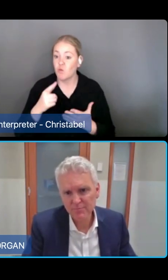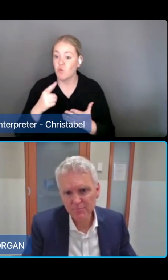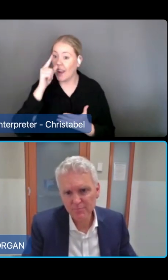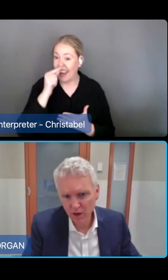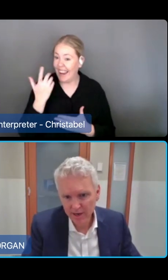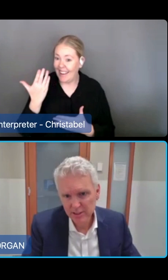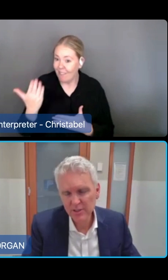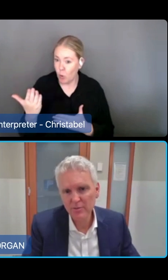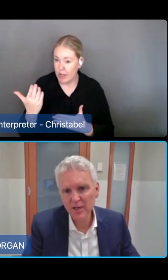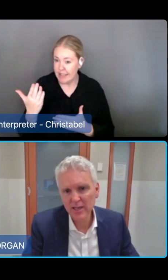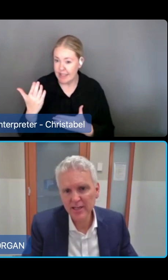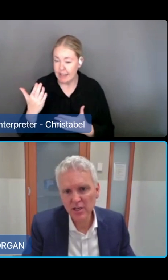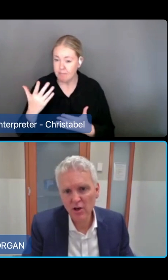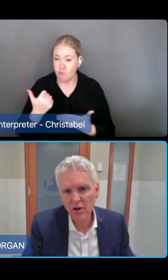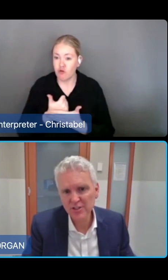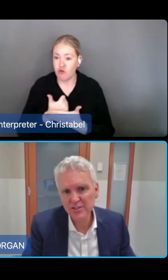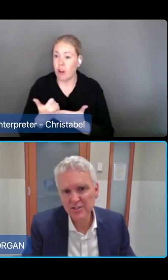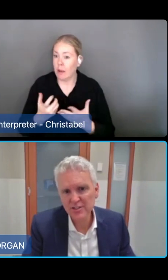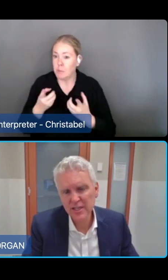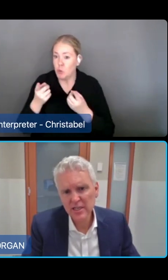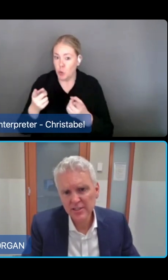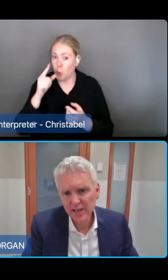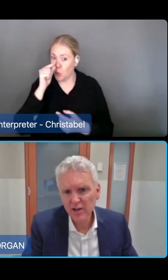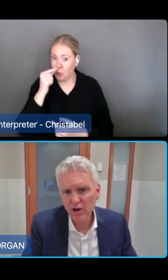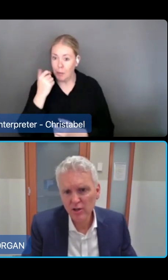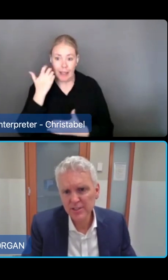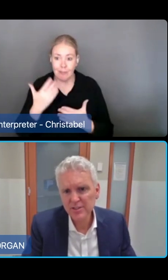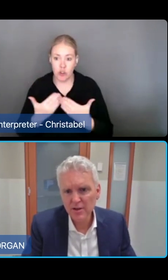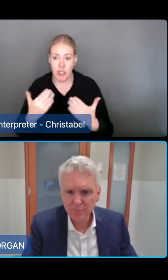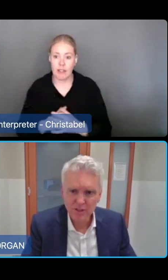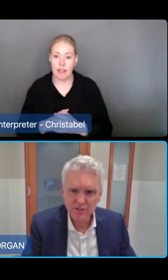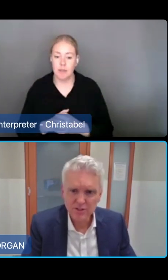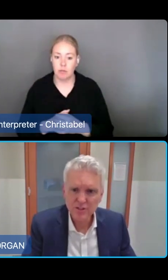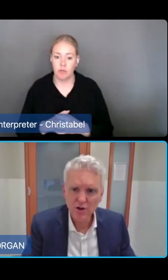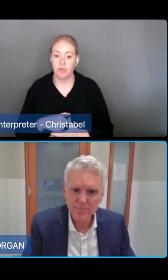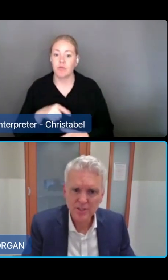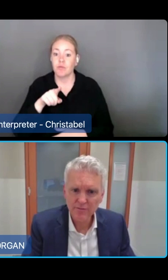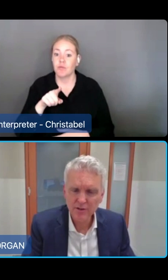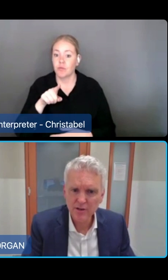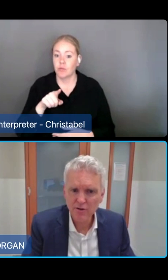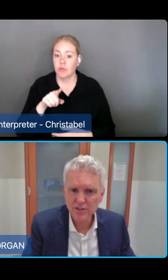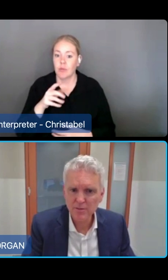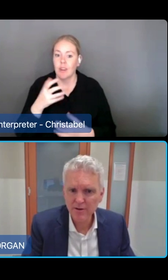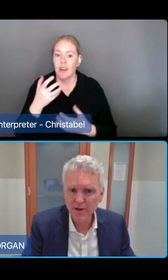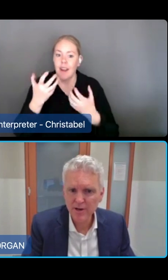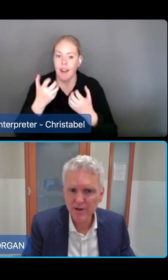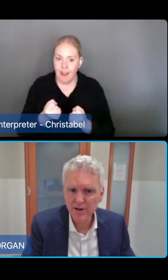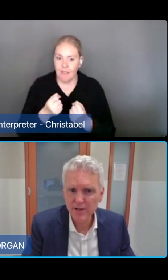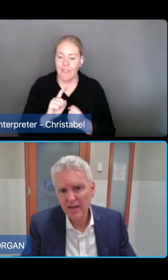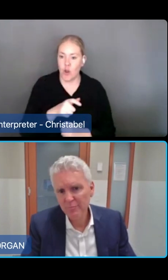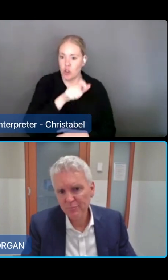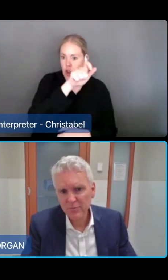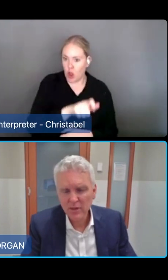lists the clients because we're billing against client budgets. The second column lists the service types delivered across the period.